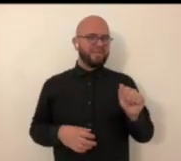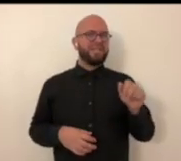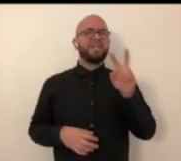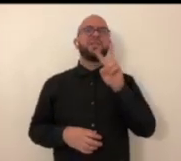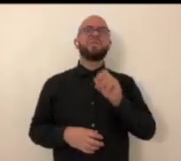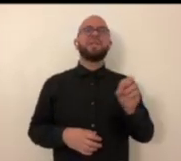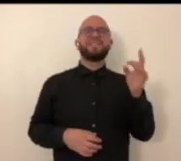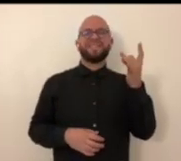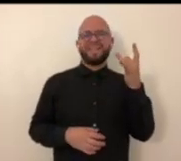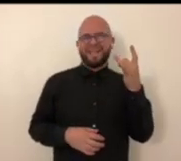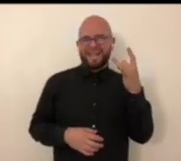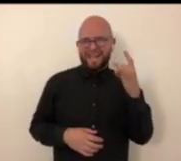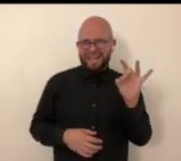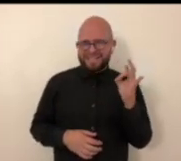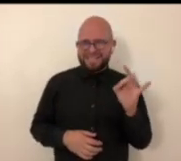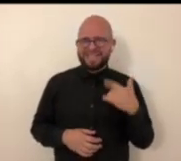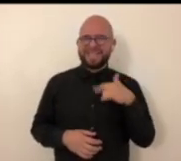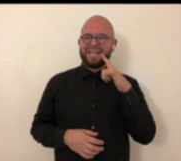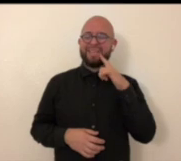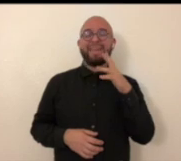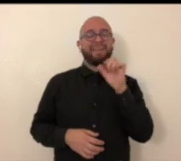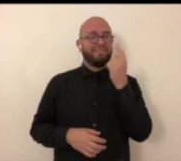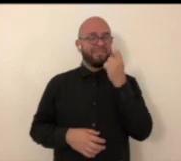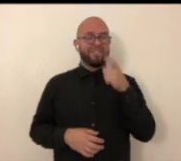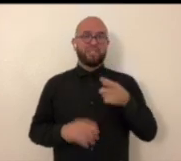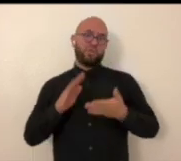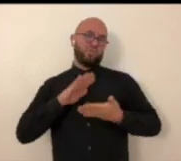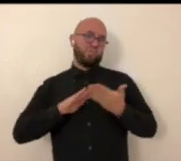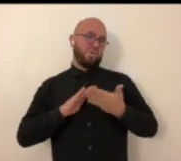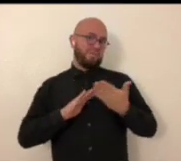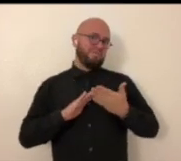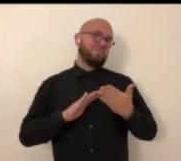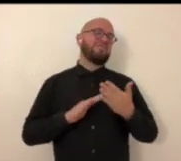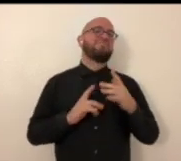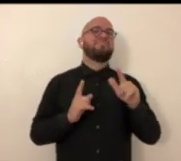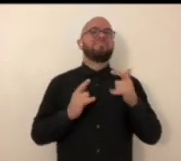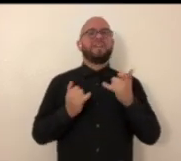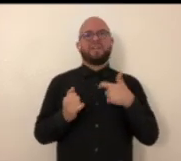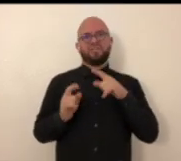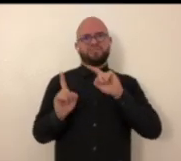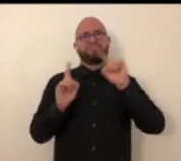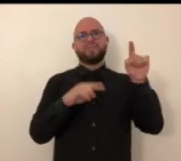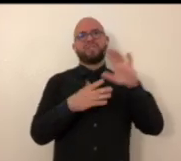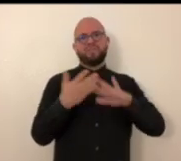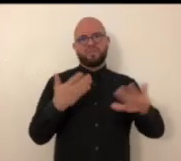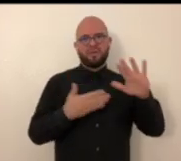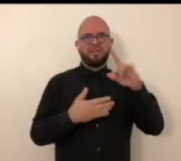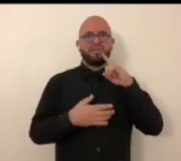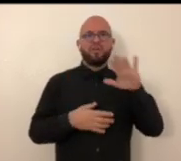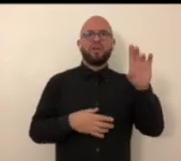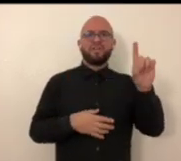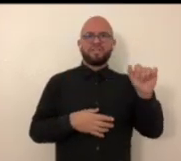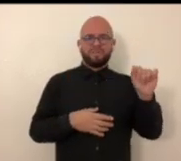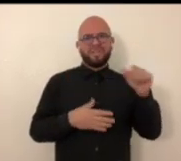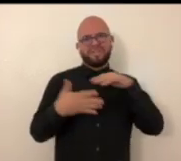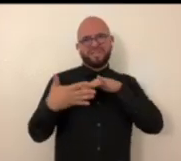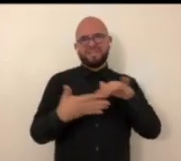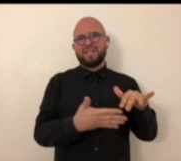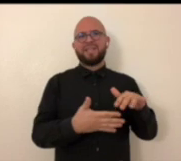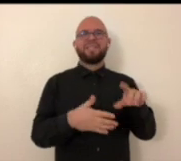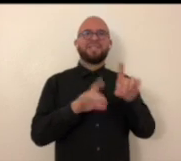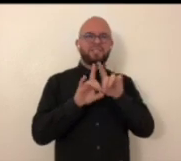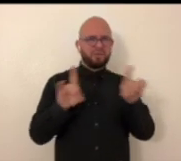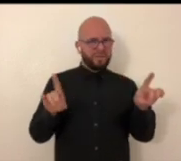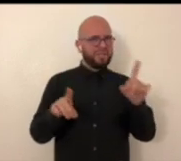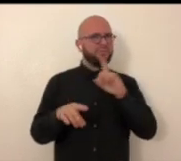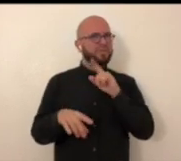She is Ms. Wheelchair Pennsylvania 2018, I want to say. And she used to run Ms. Wheelchair Pennsylvania, and now she's gone to